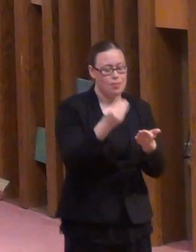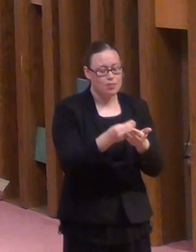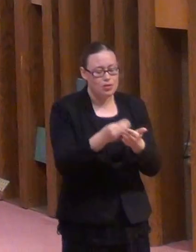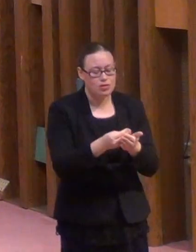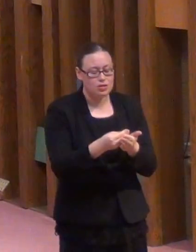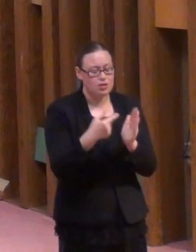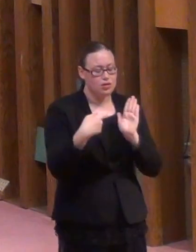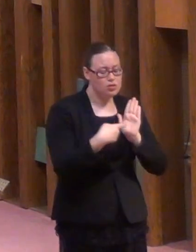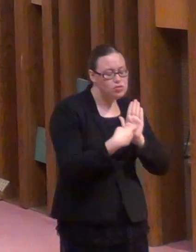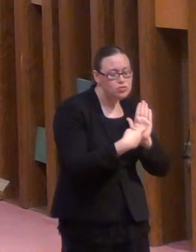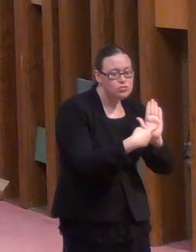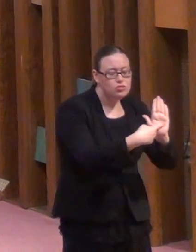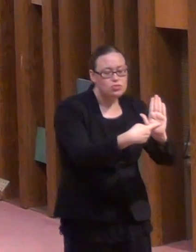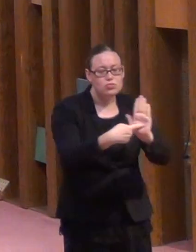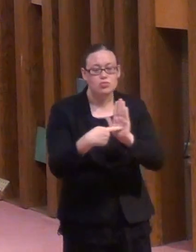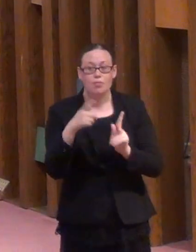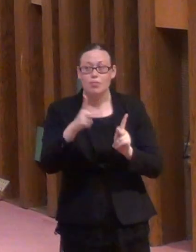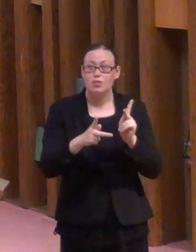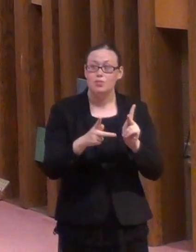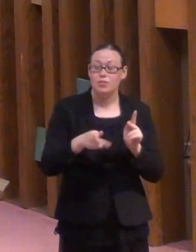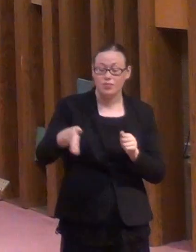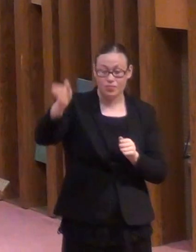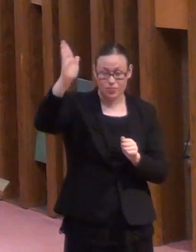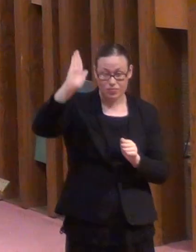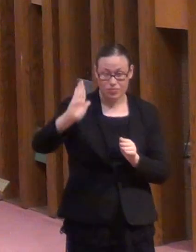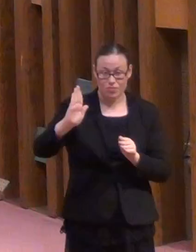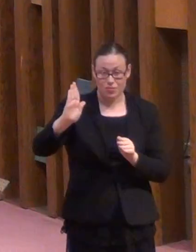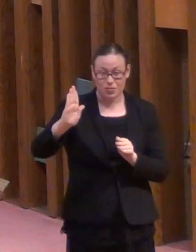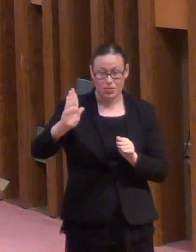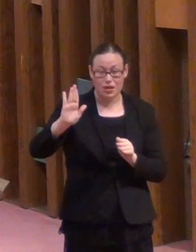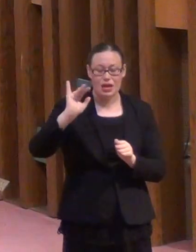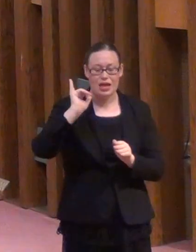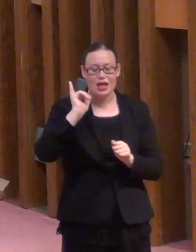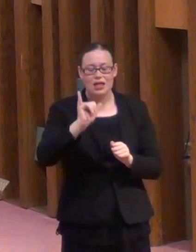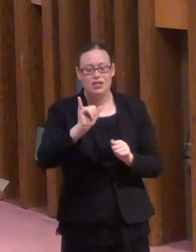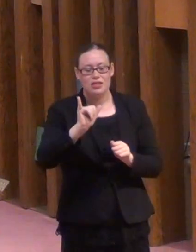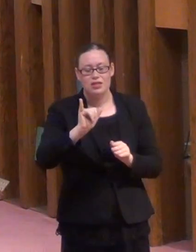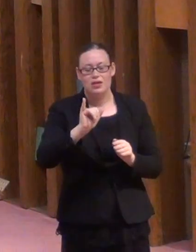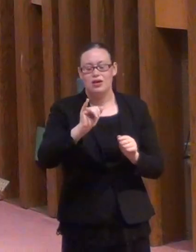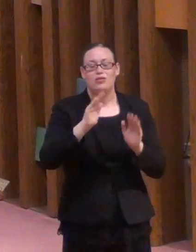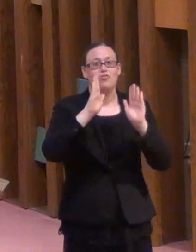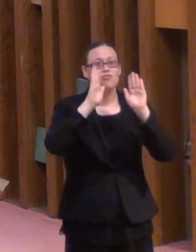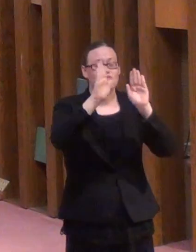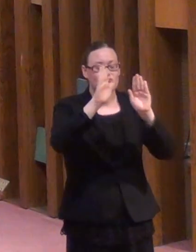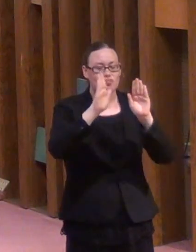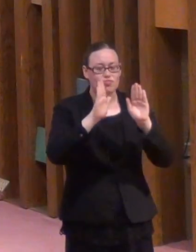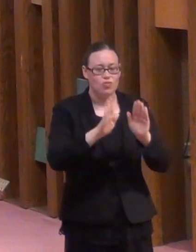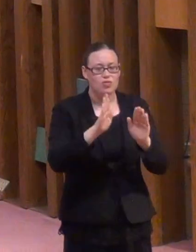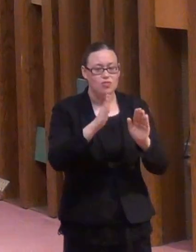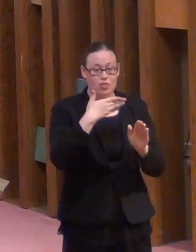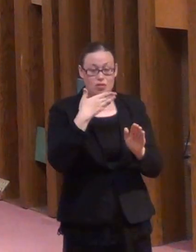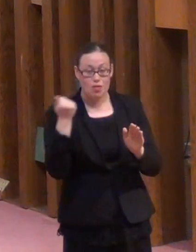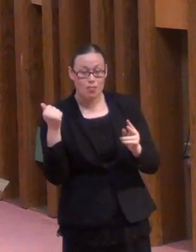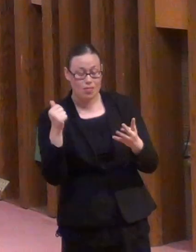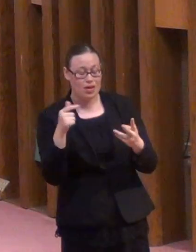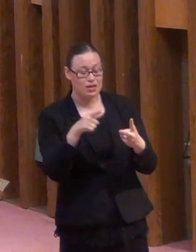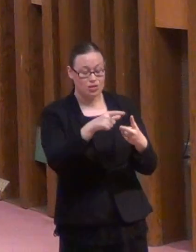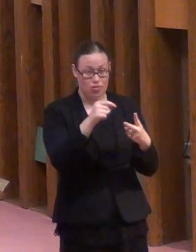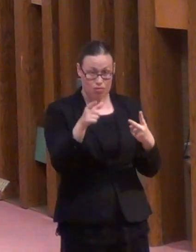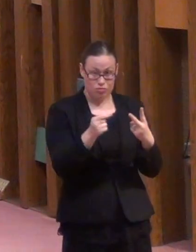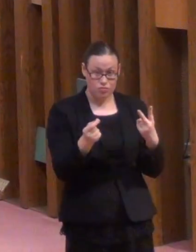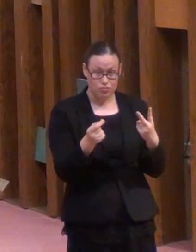resources, then that will lead to the best of all possible outcomes. And I can't tell you